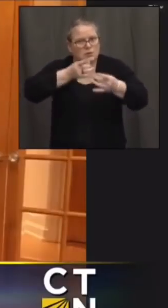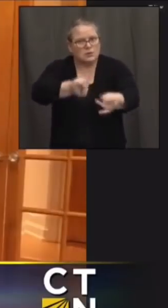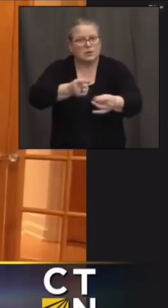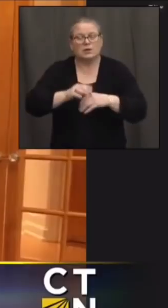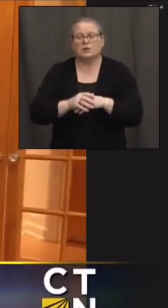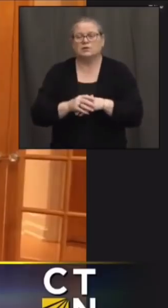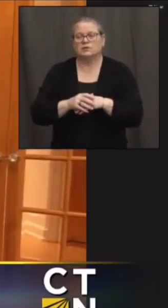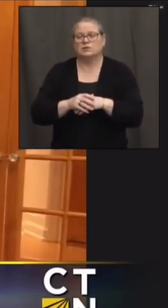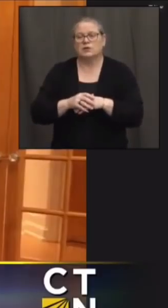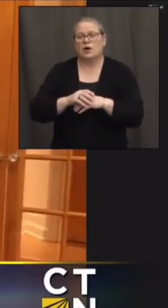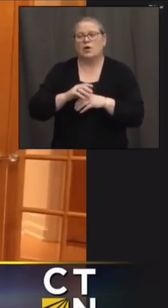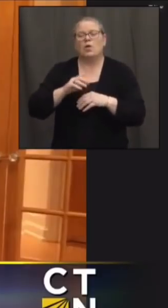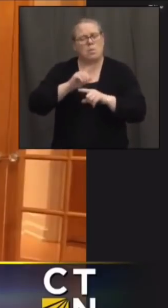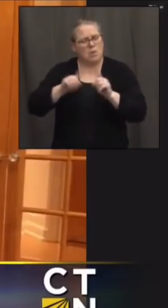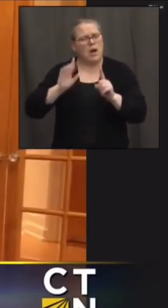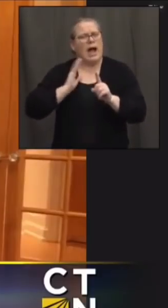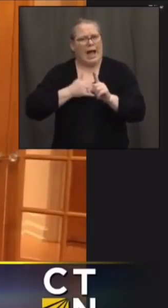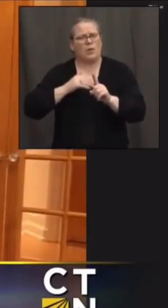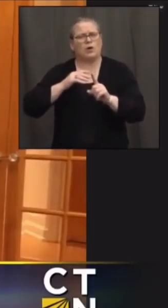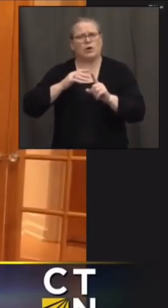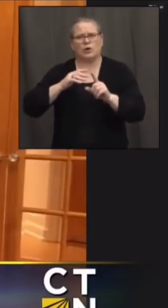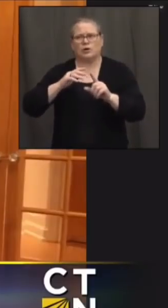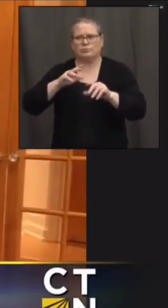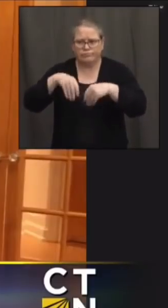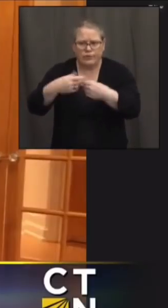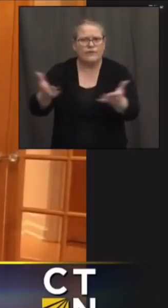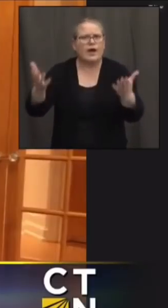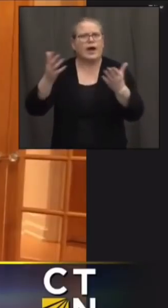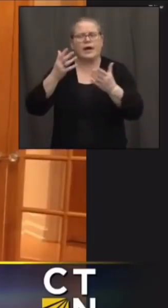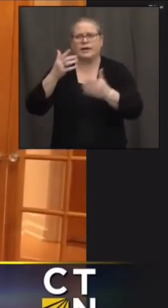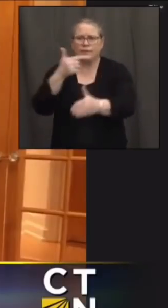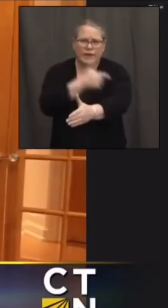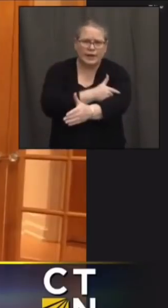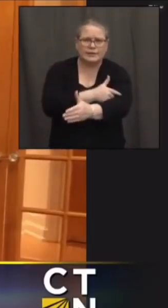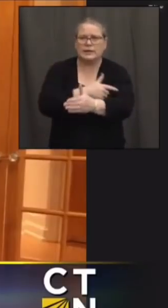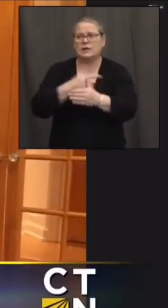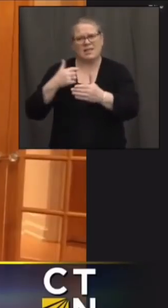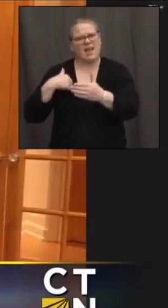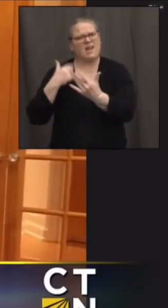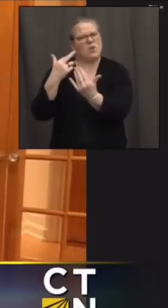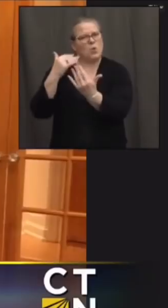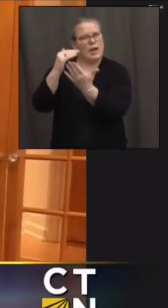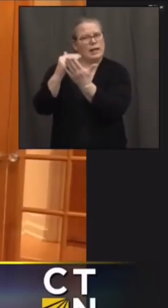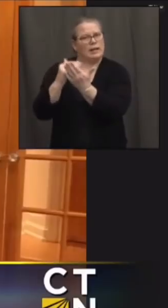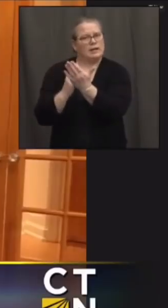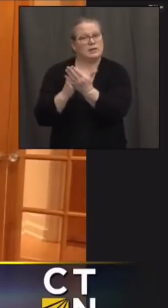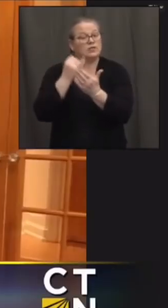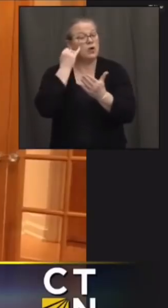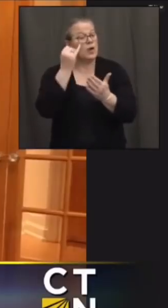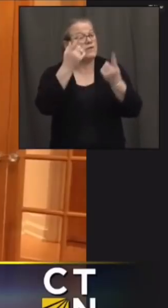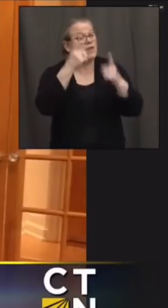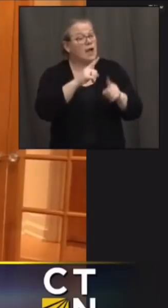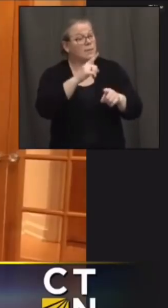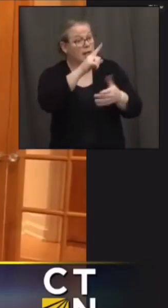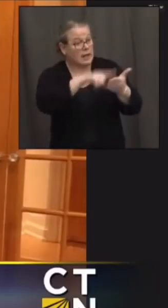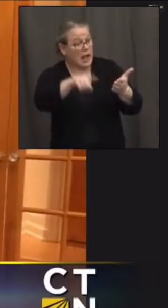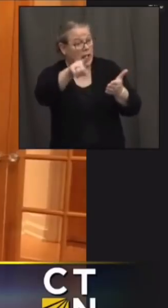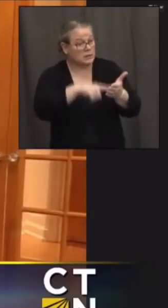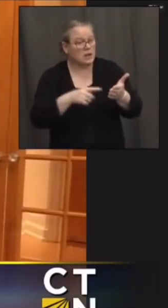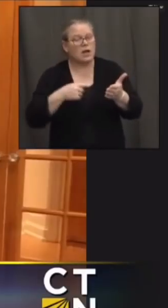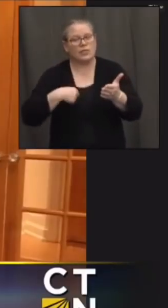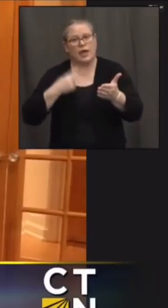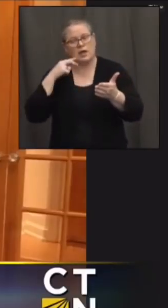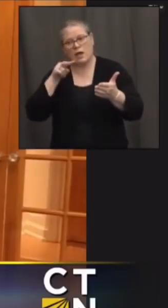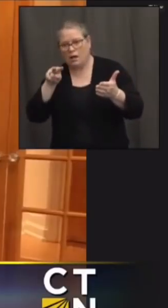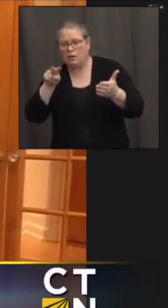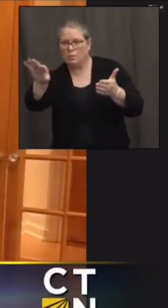always have a standby list as well so that in the event that an appointment or two is canceled that they have people to draw on so that at the end of the day they're